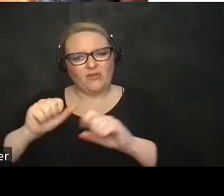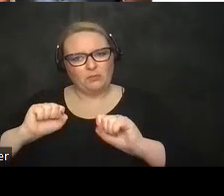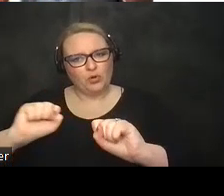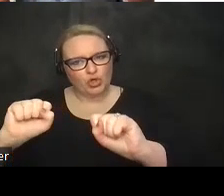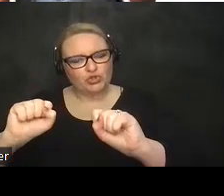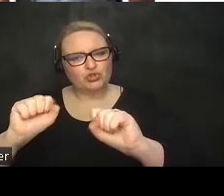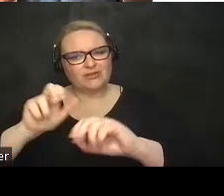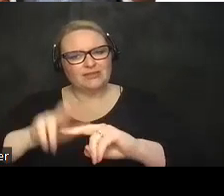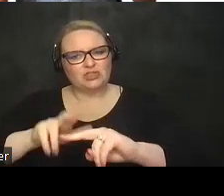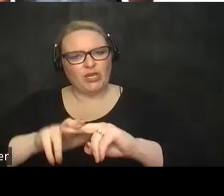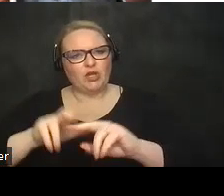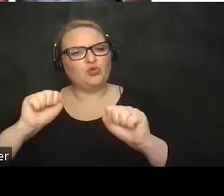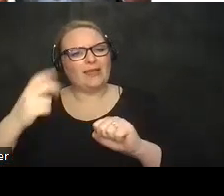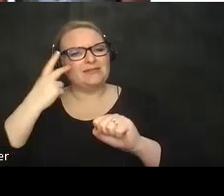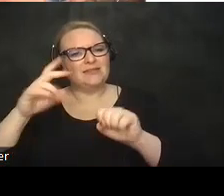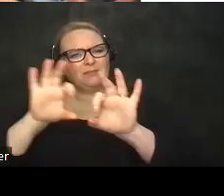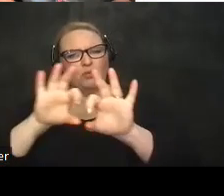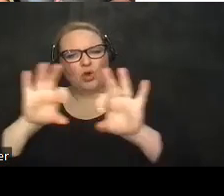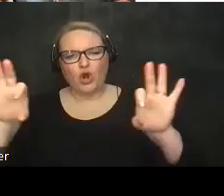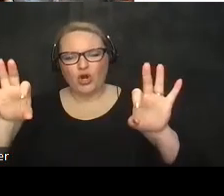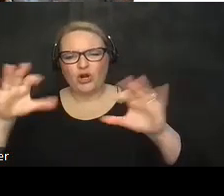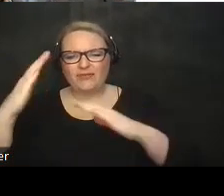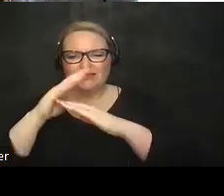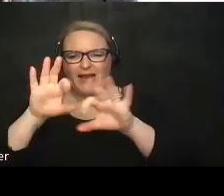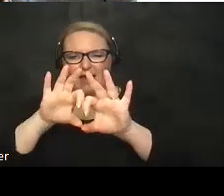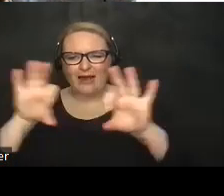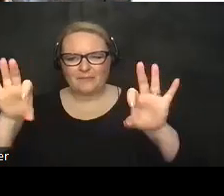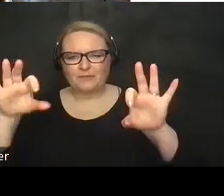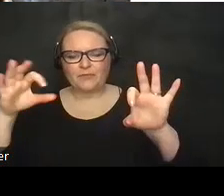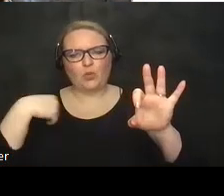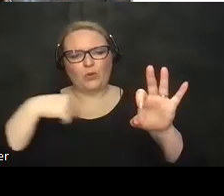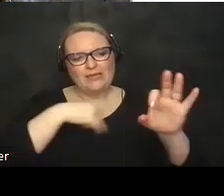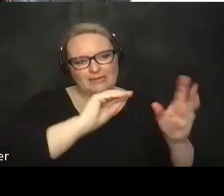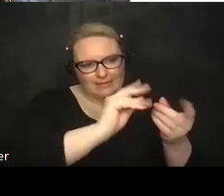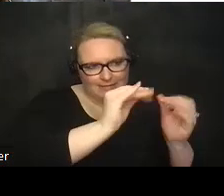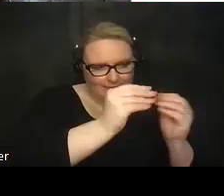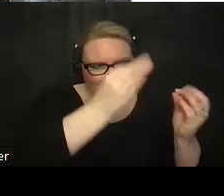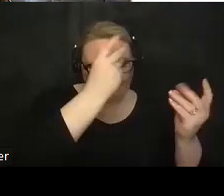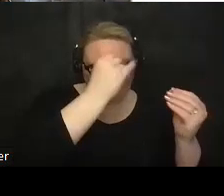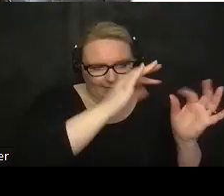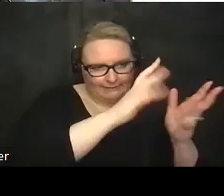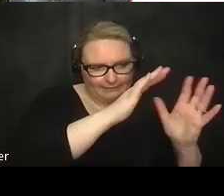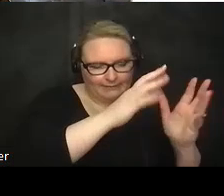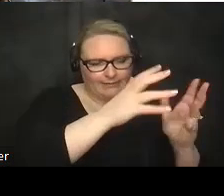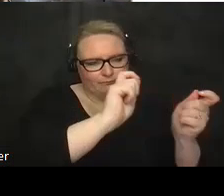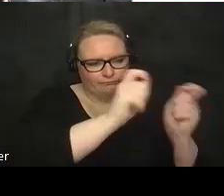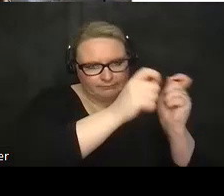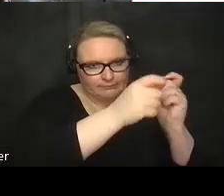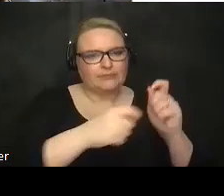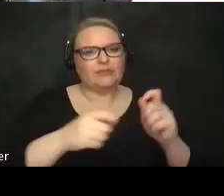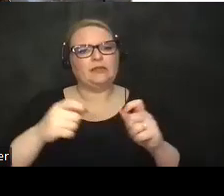sure you can see that bar at the top there was a little bit of iteration to make sure that was the right height uh for that person